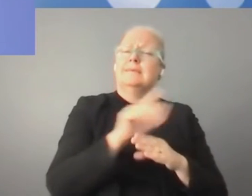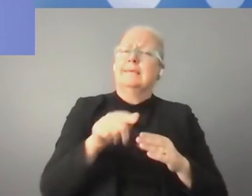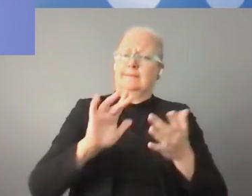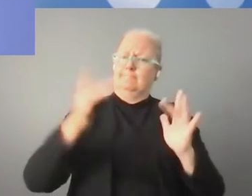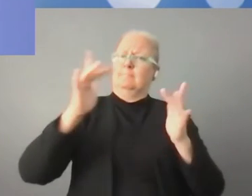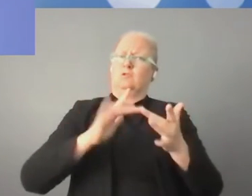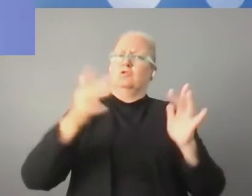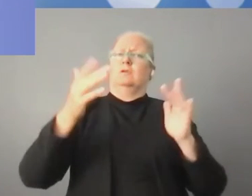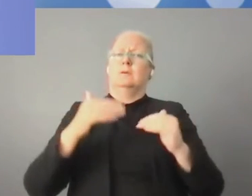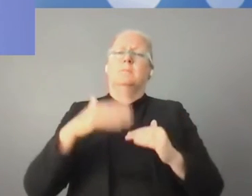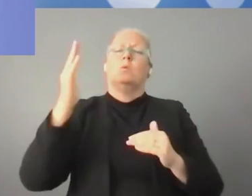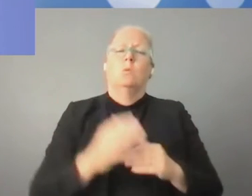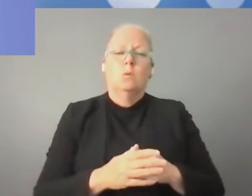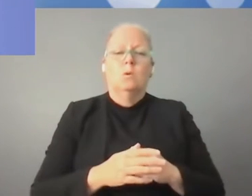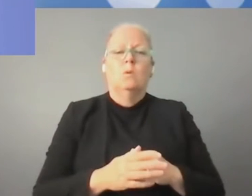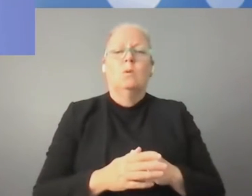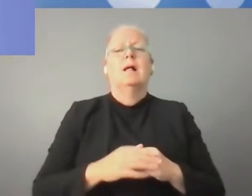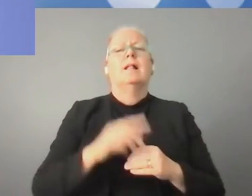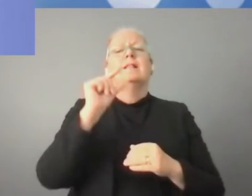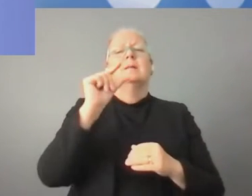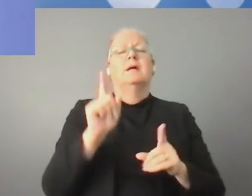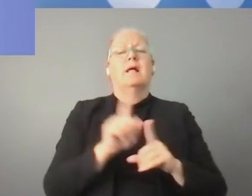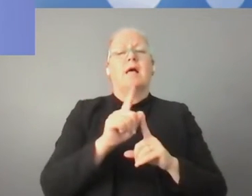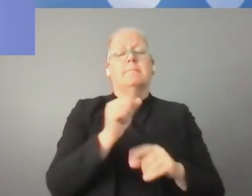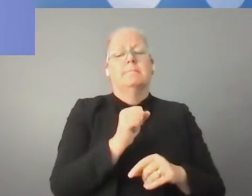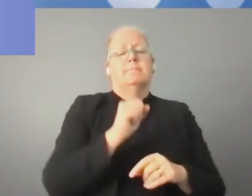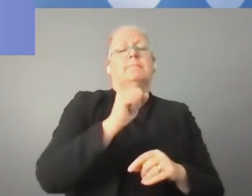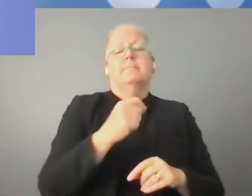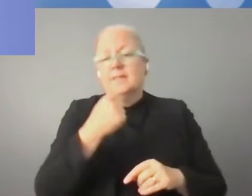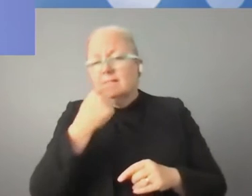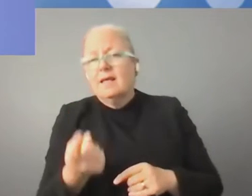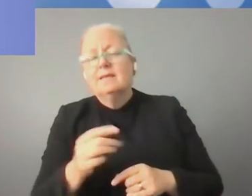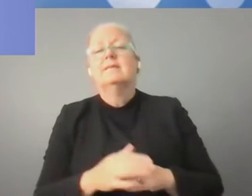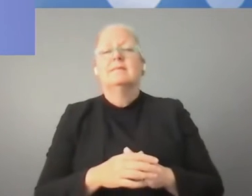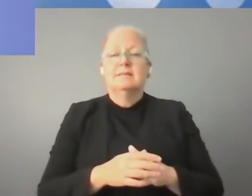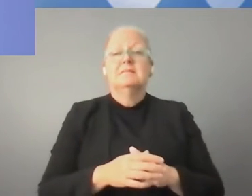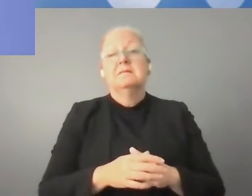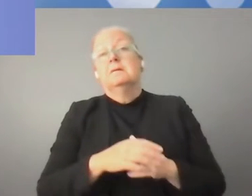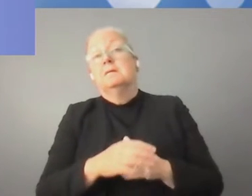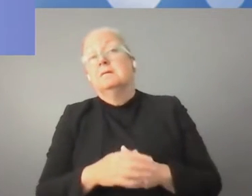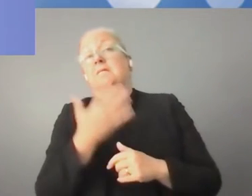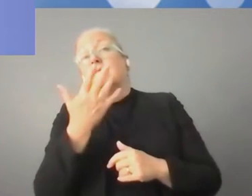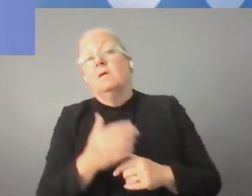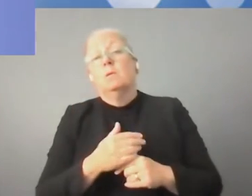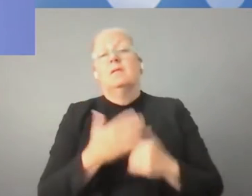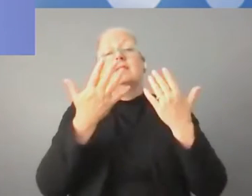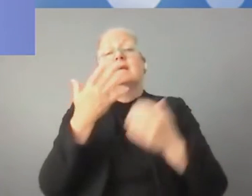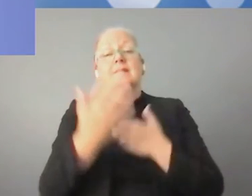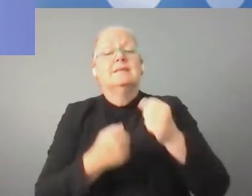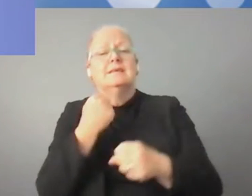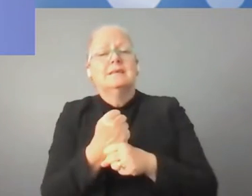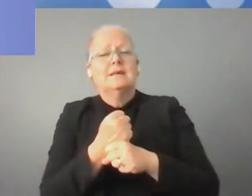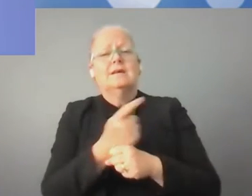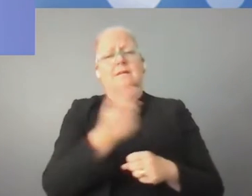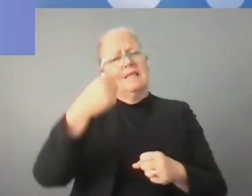nudged and they have discovered that it is now not in five, but ten years. So, you ask what the challenges are.